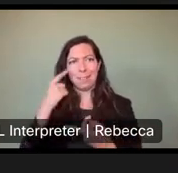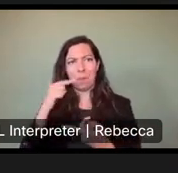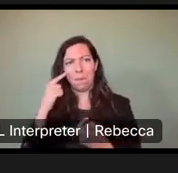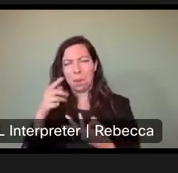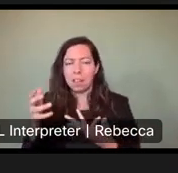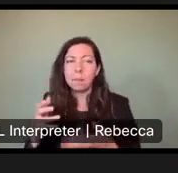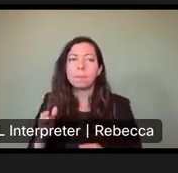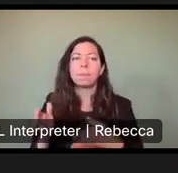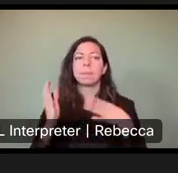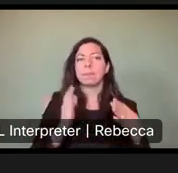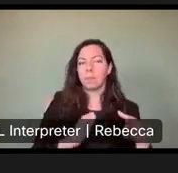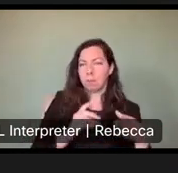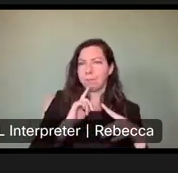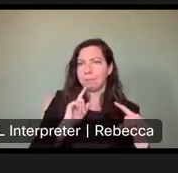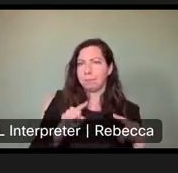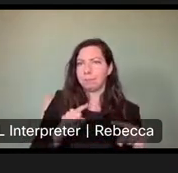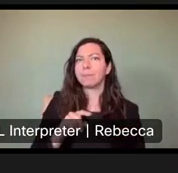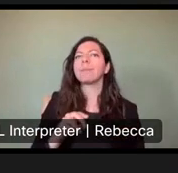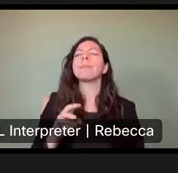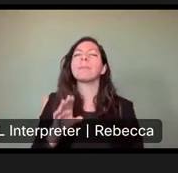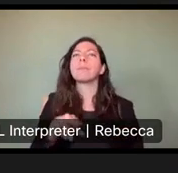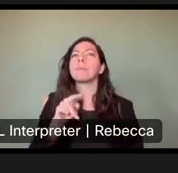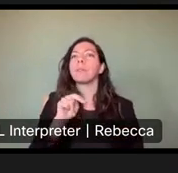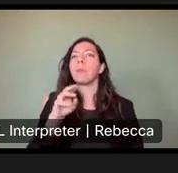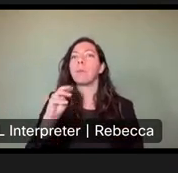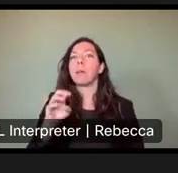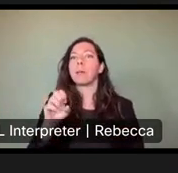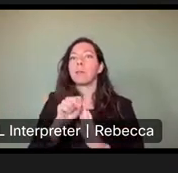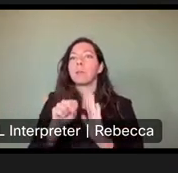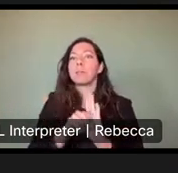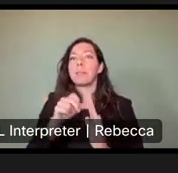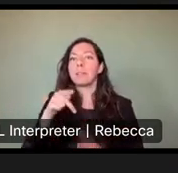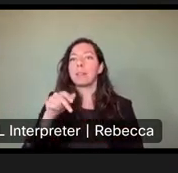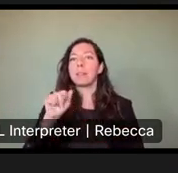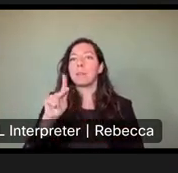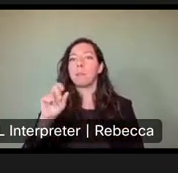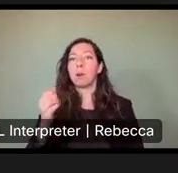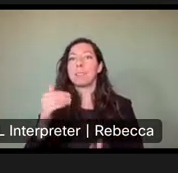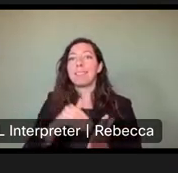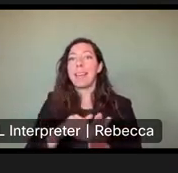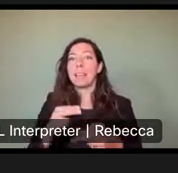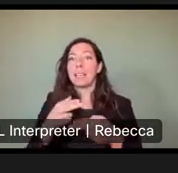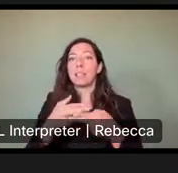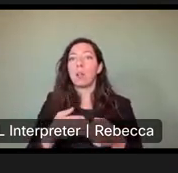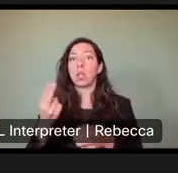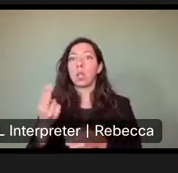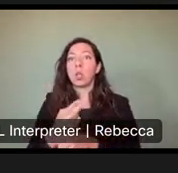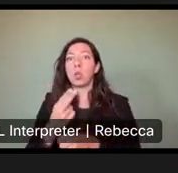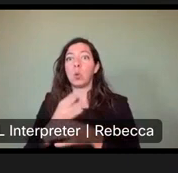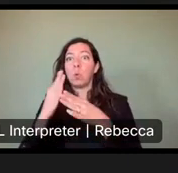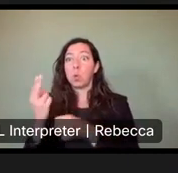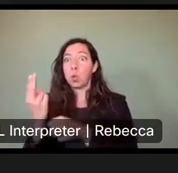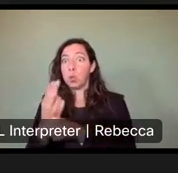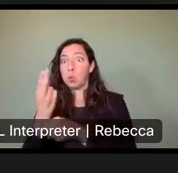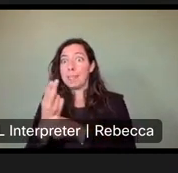as a user fee user benefit system. Um, we're an enterprise agency where